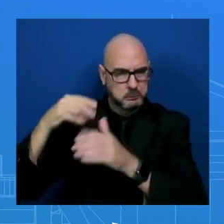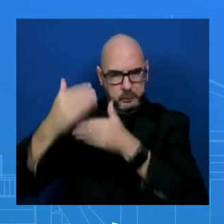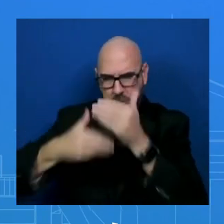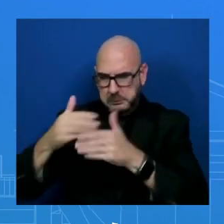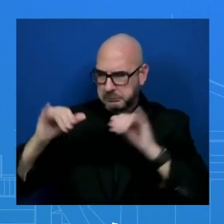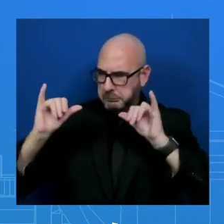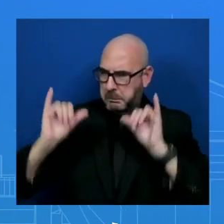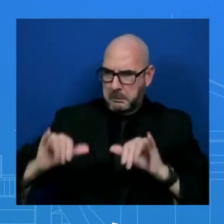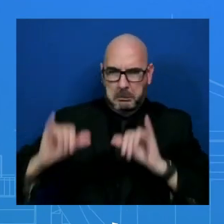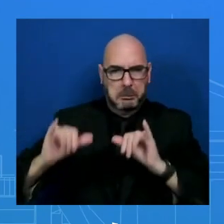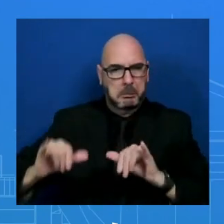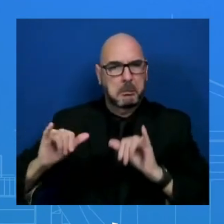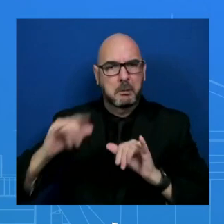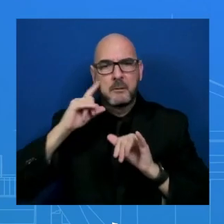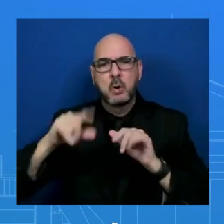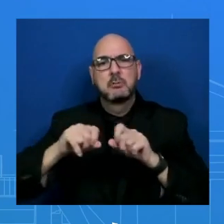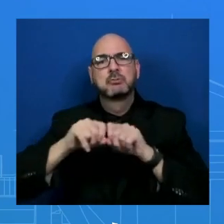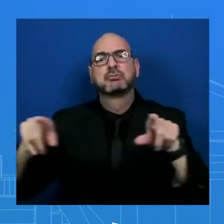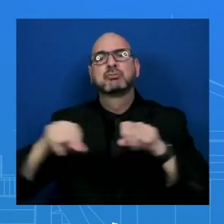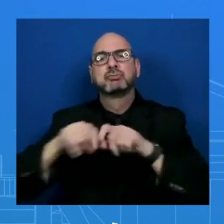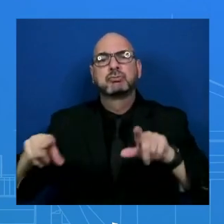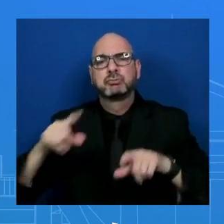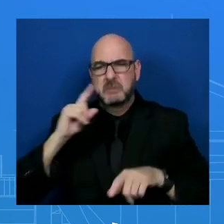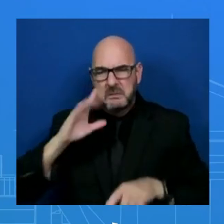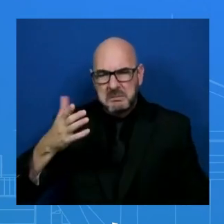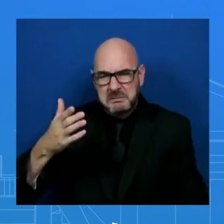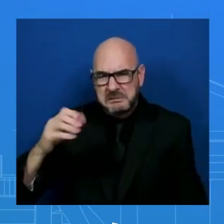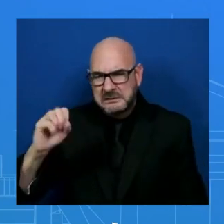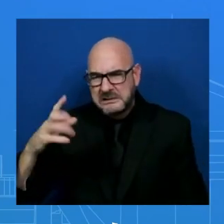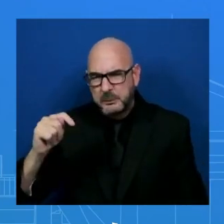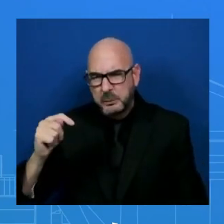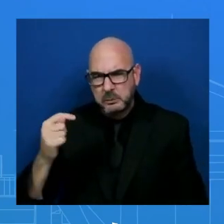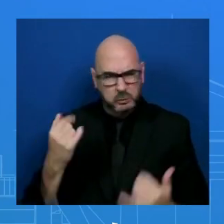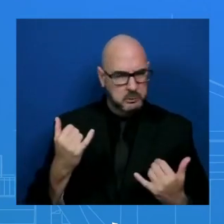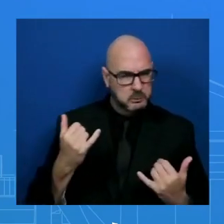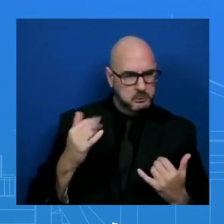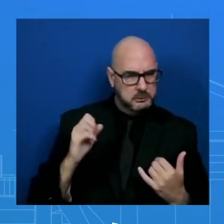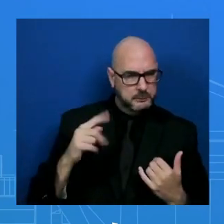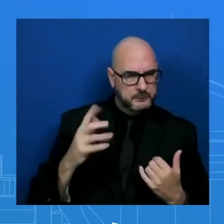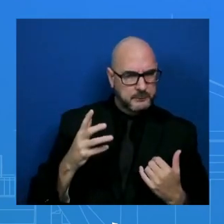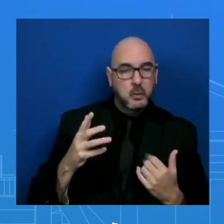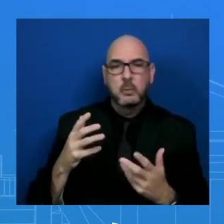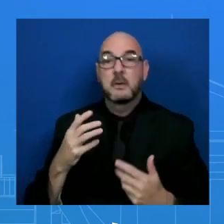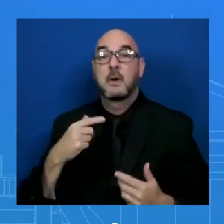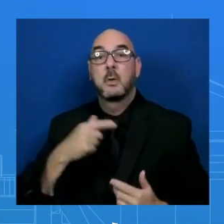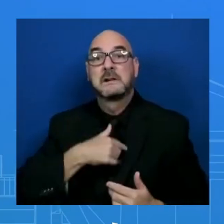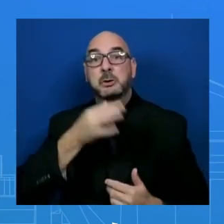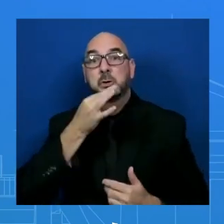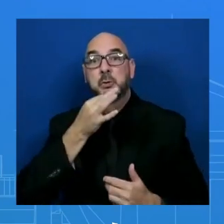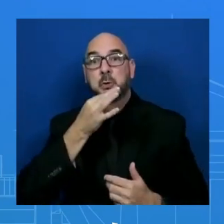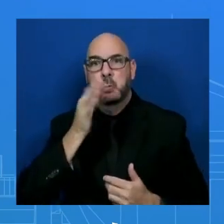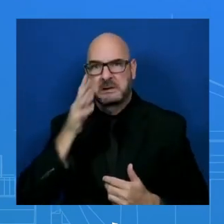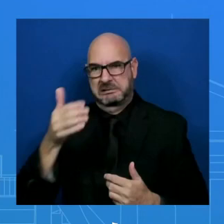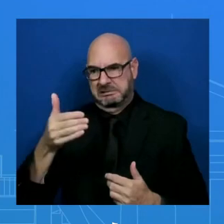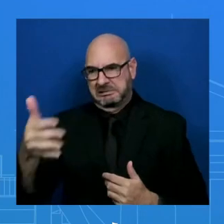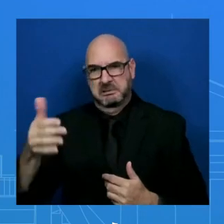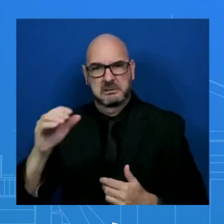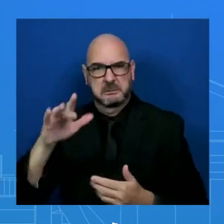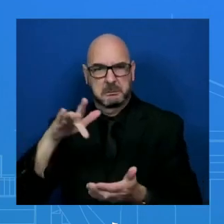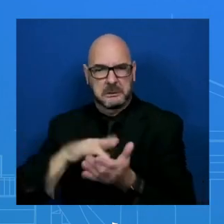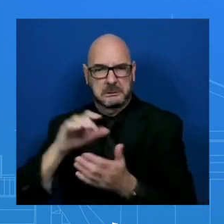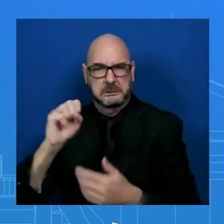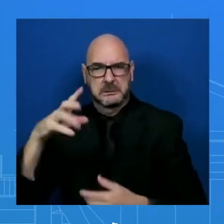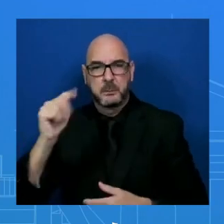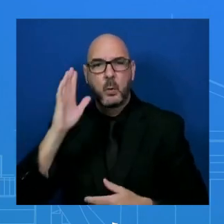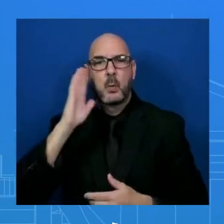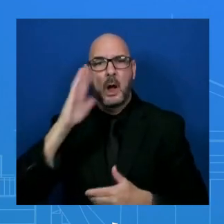September? I don't know, 5th? What is it? Right? Right? So we're not far from that – from mid-September. And we're going to do our